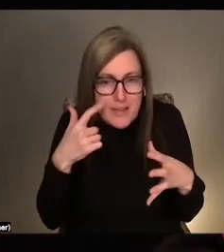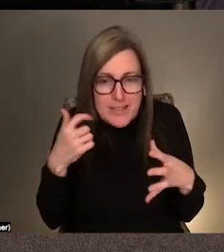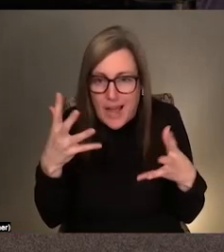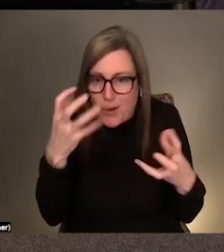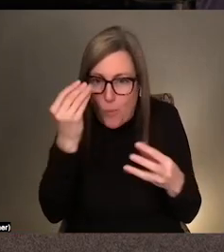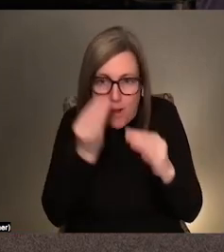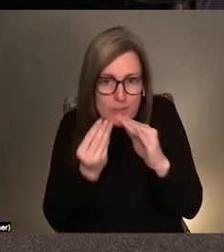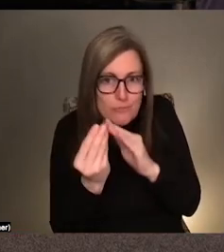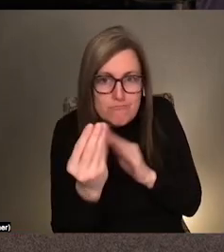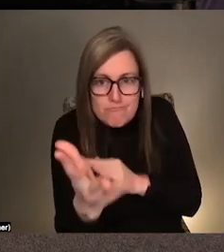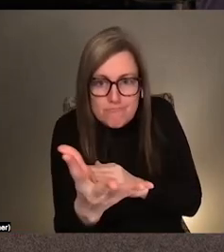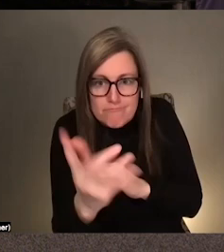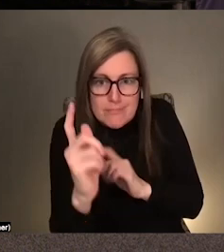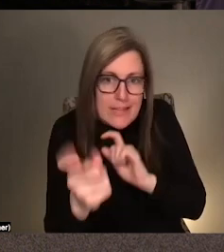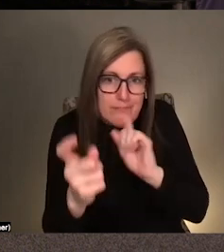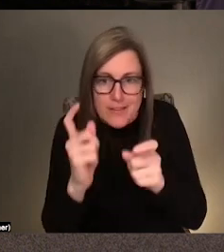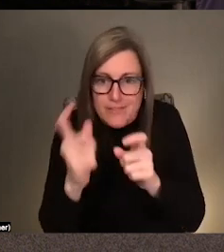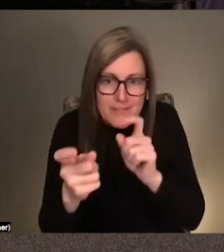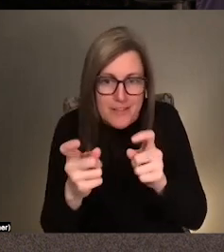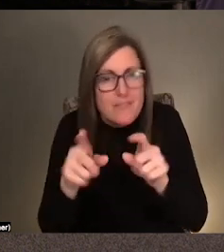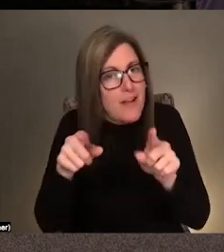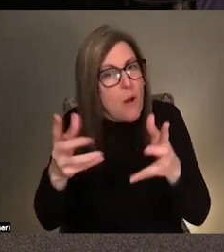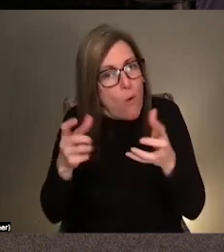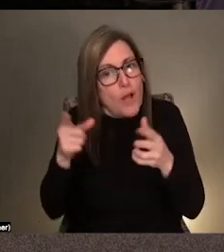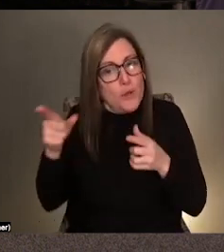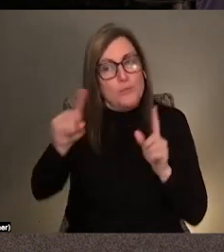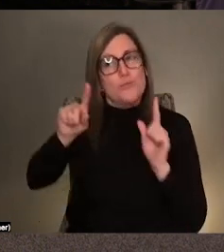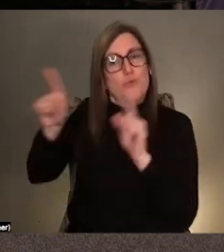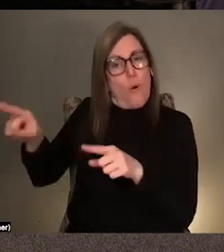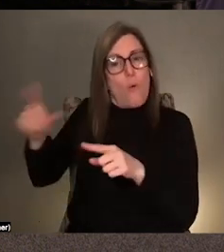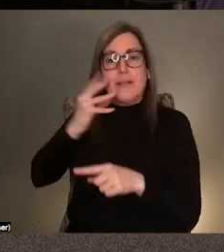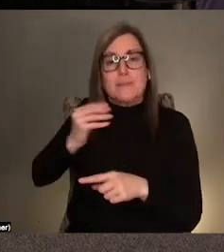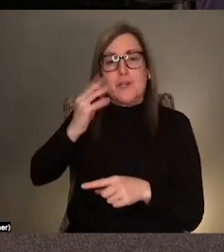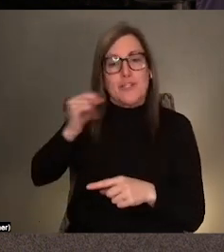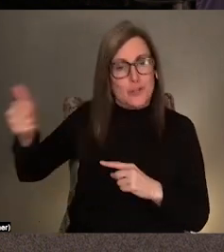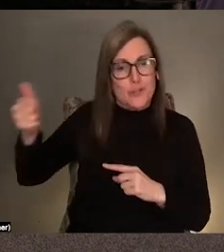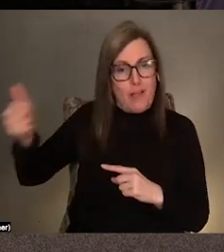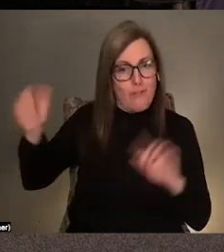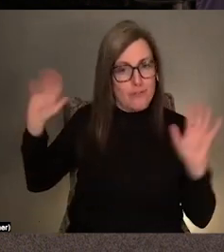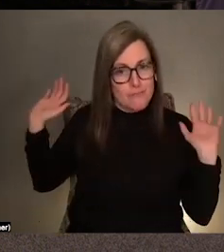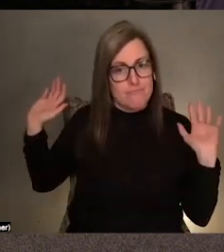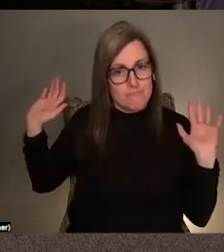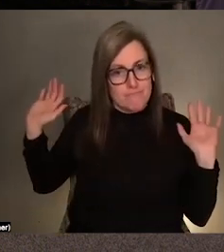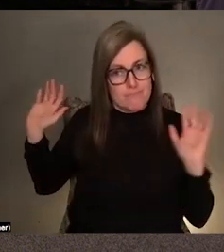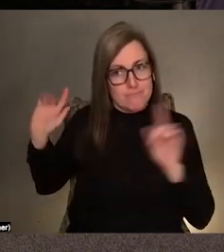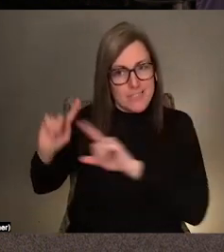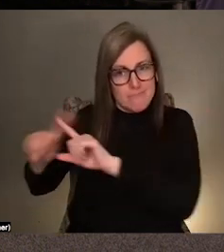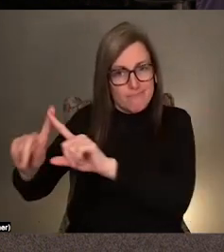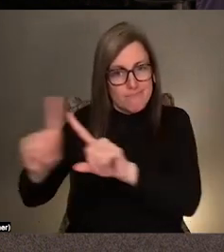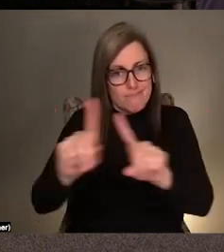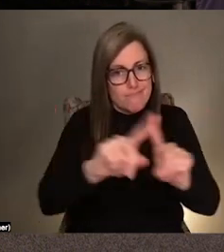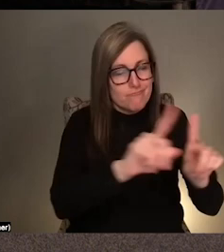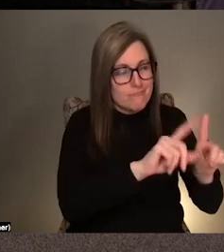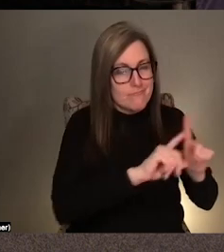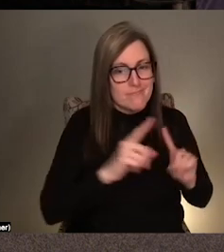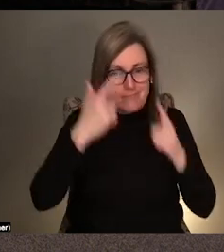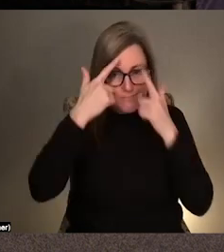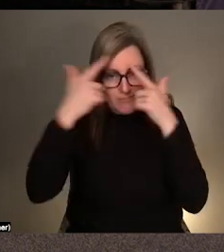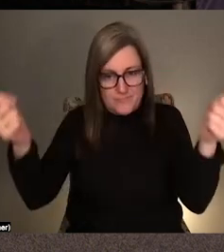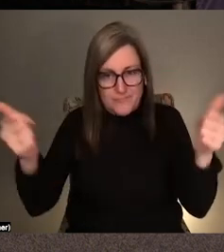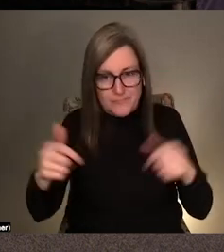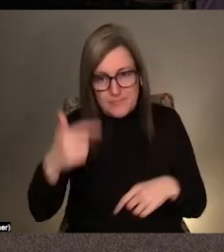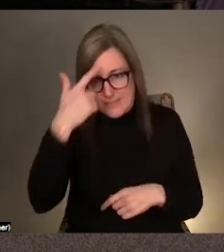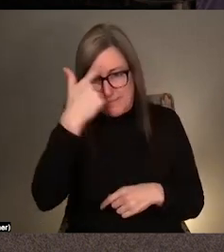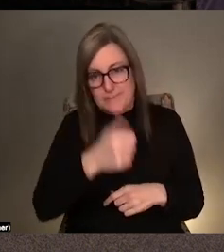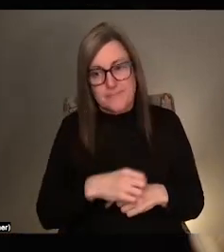you, if that was your experience of it, then that's what it was. And that's what it is and remains to be, you know. Um, but yeah, I think in